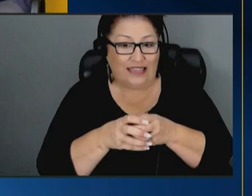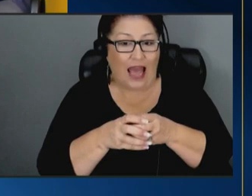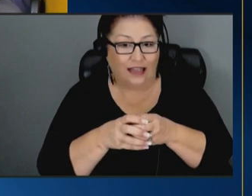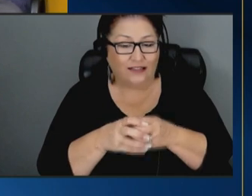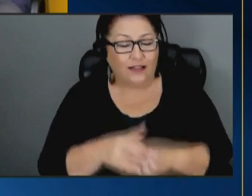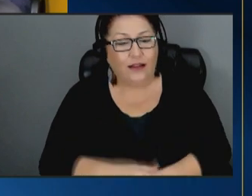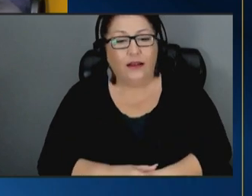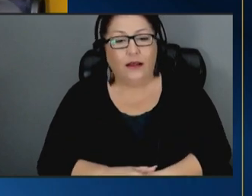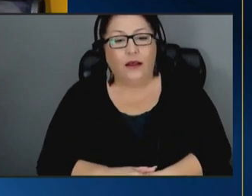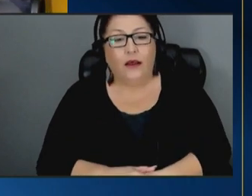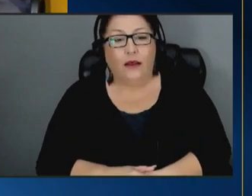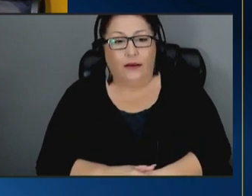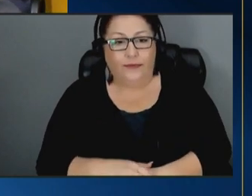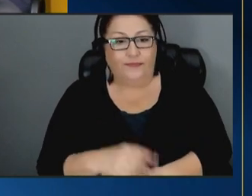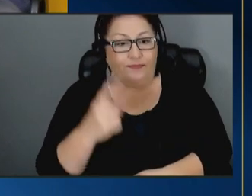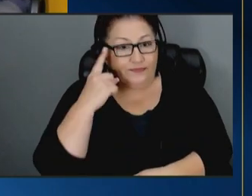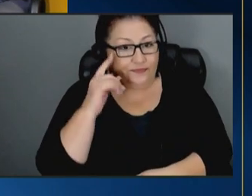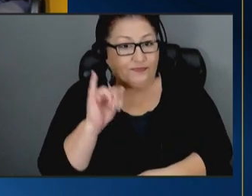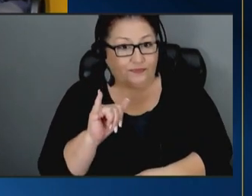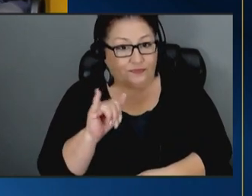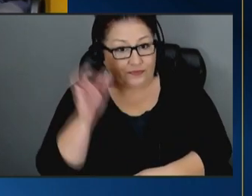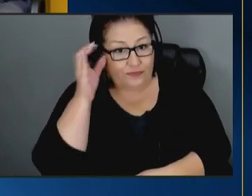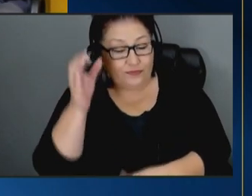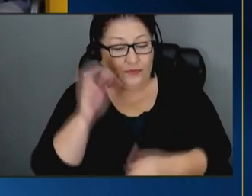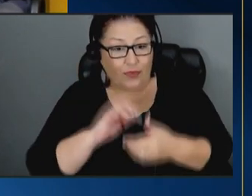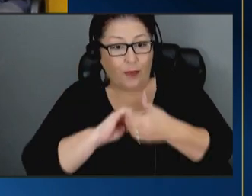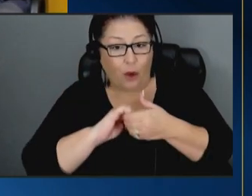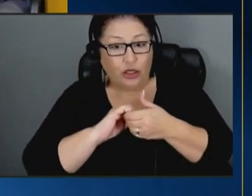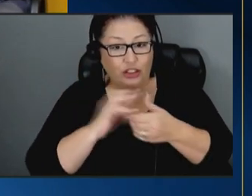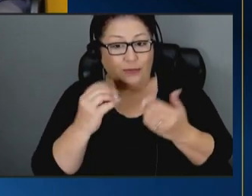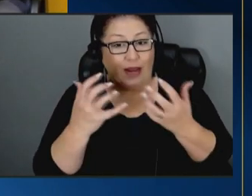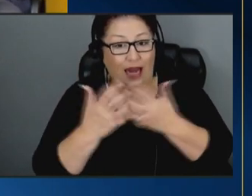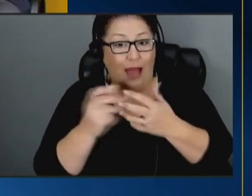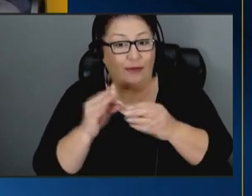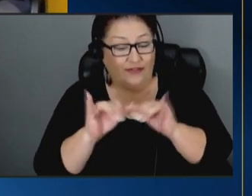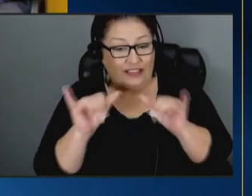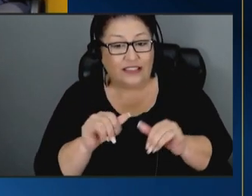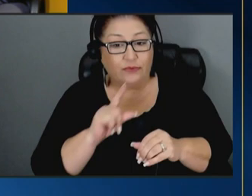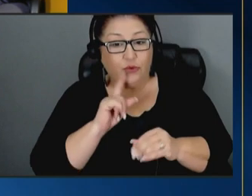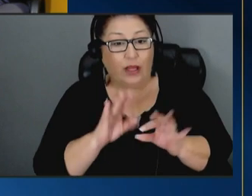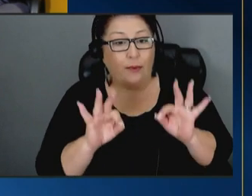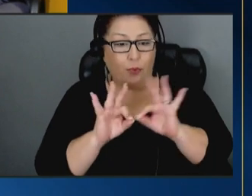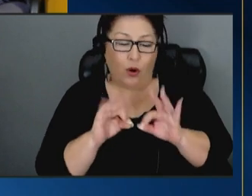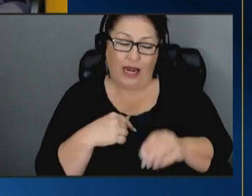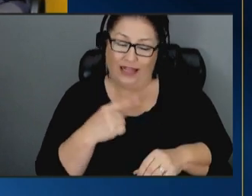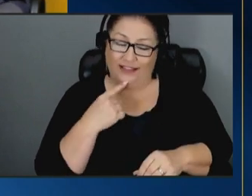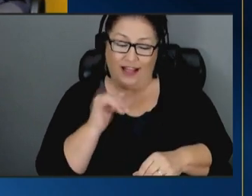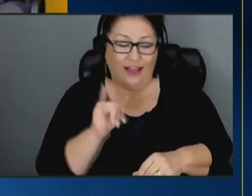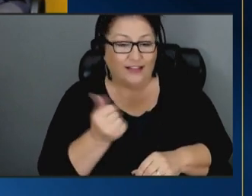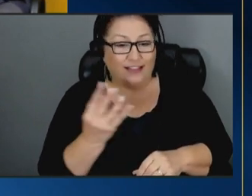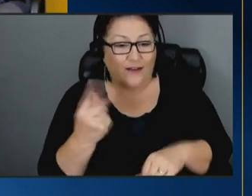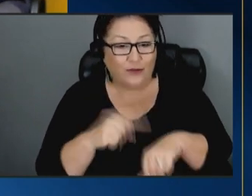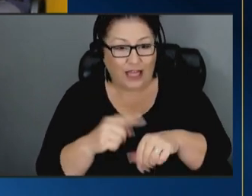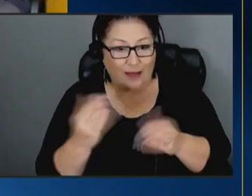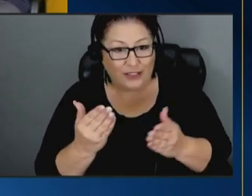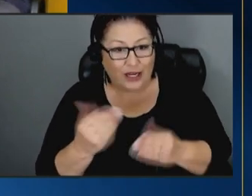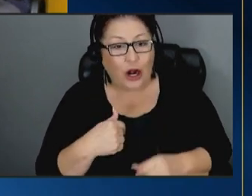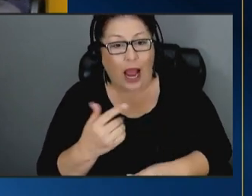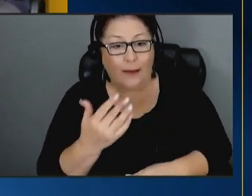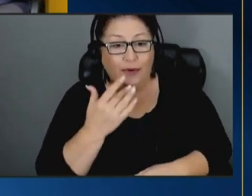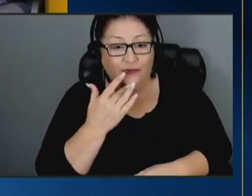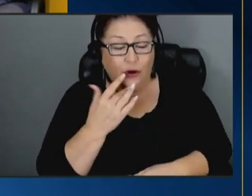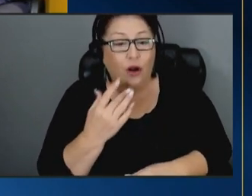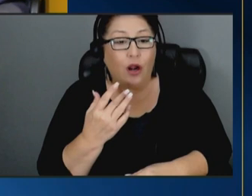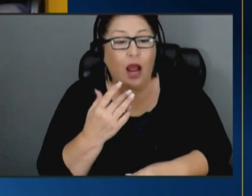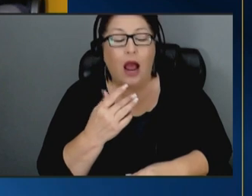think um that concept of partnership and alignment of of systems is really important of course i've said that a number of times here i've referred to uh one specific